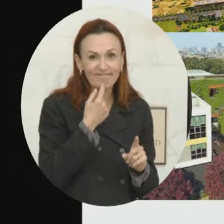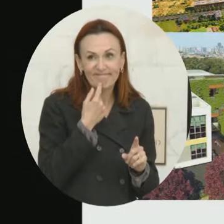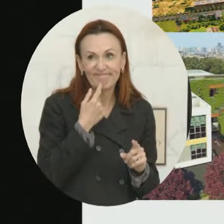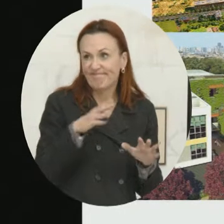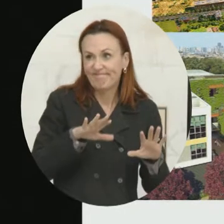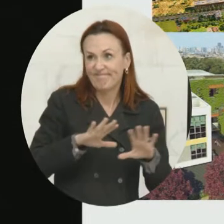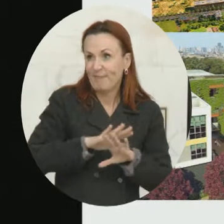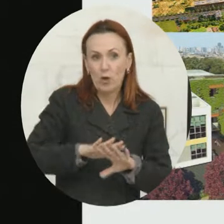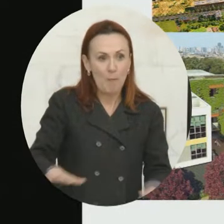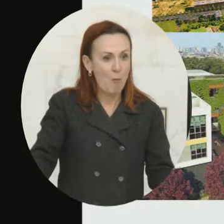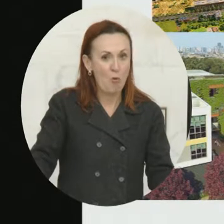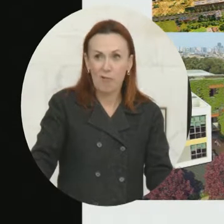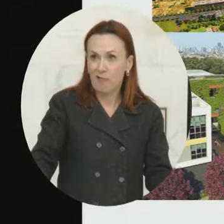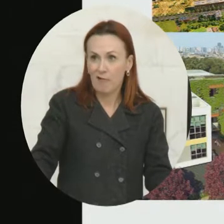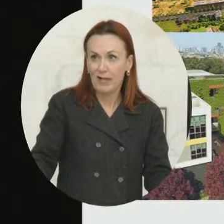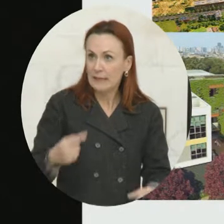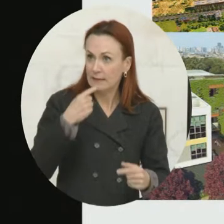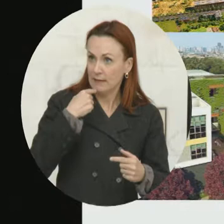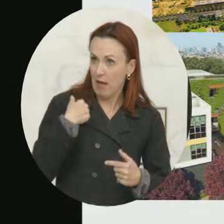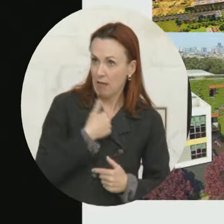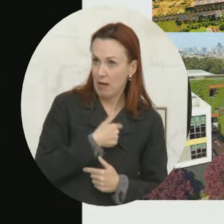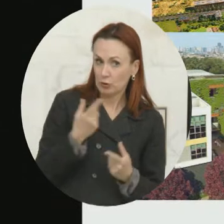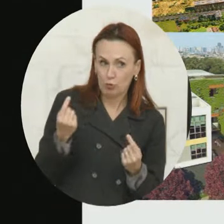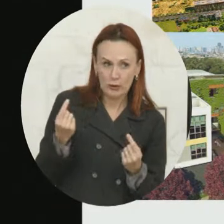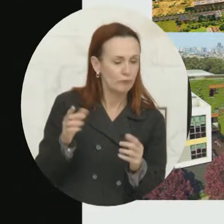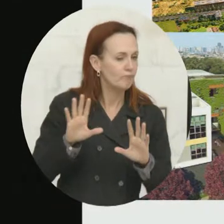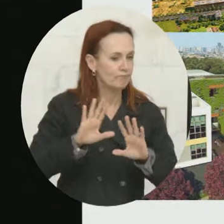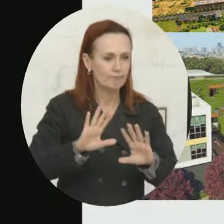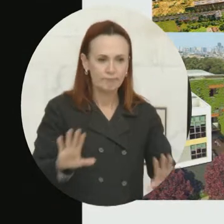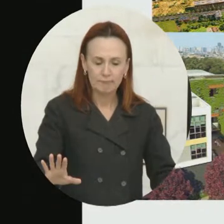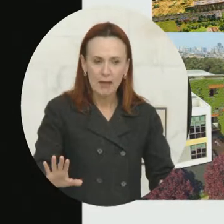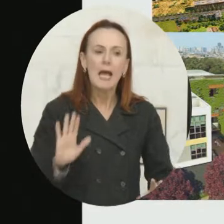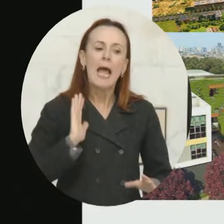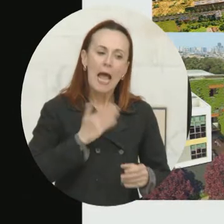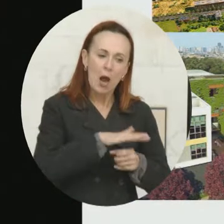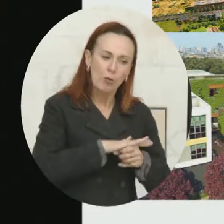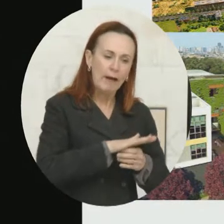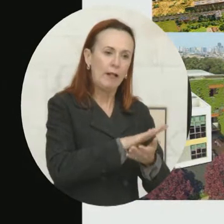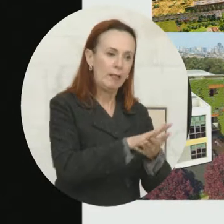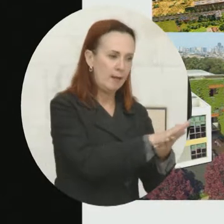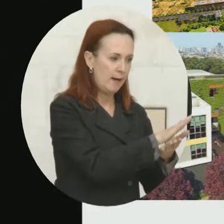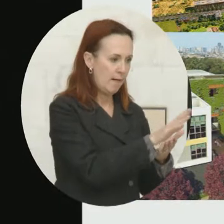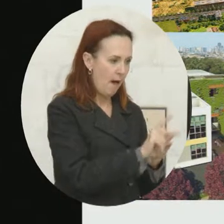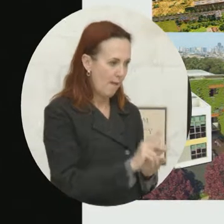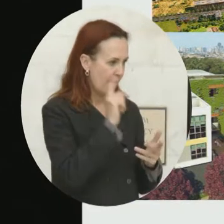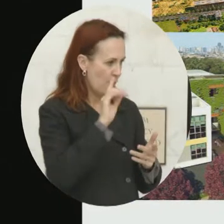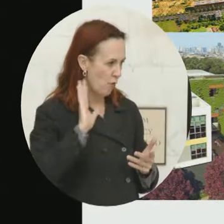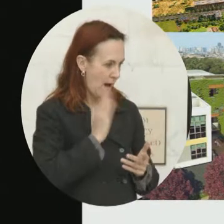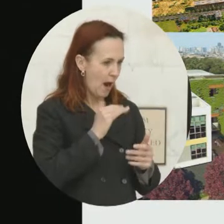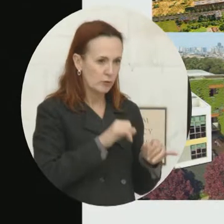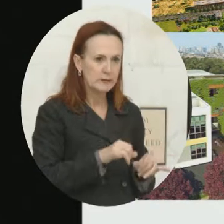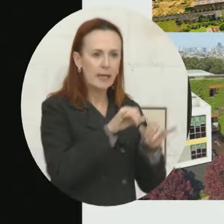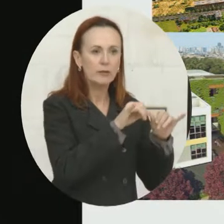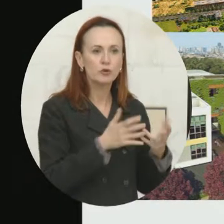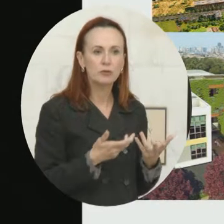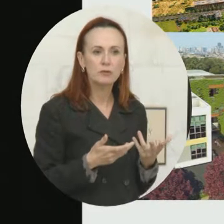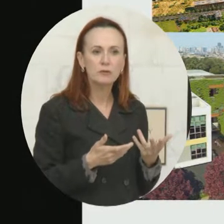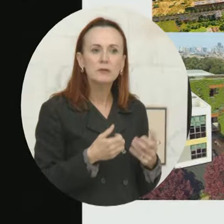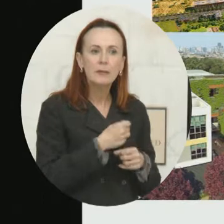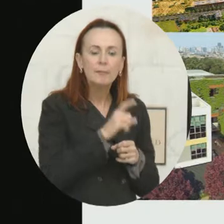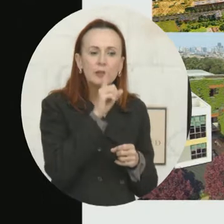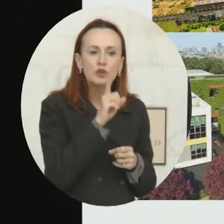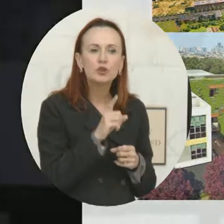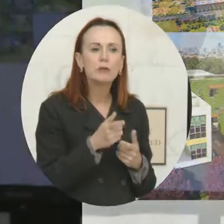We're not going to let you tell us what to do. We want to make sure that our areas are cleaned up to residential standards. We wanted to make sure that